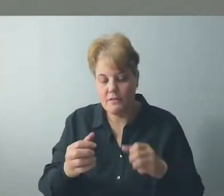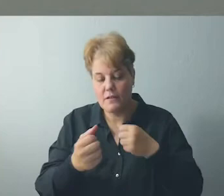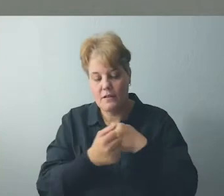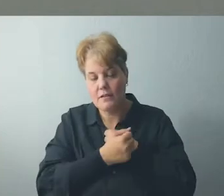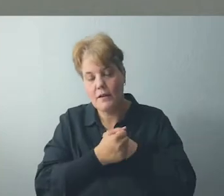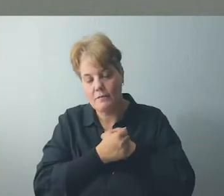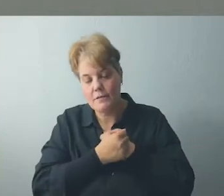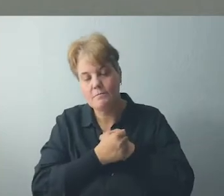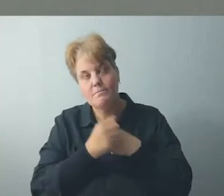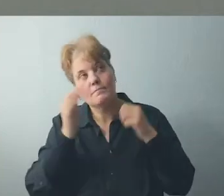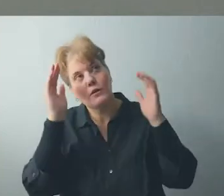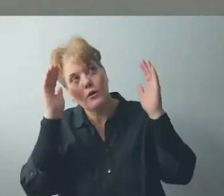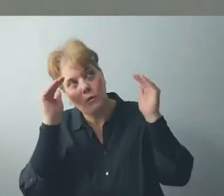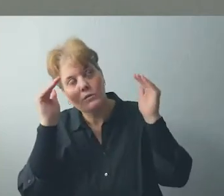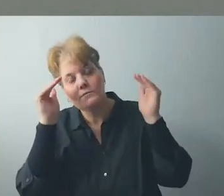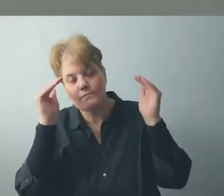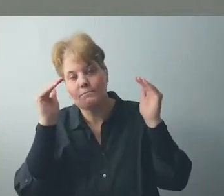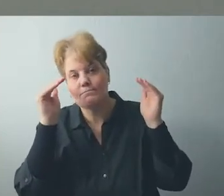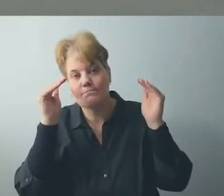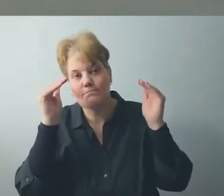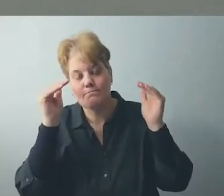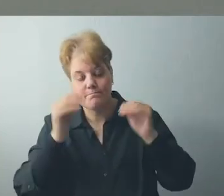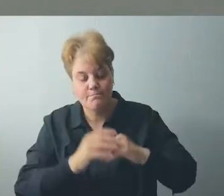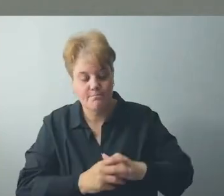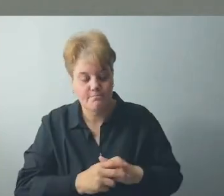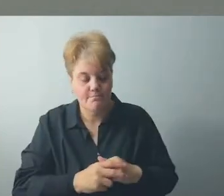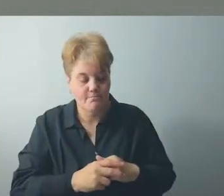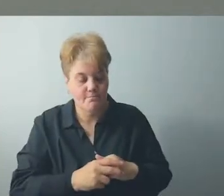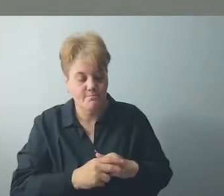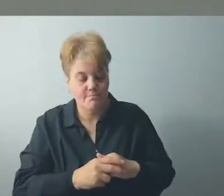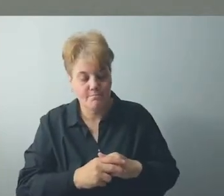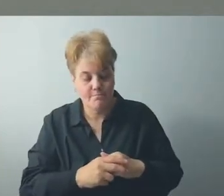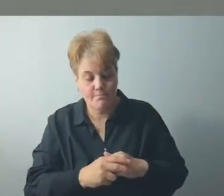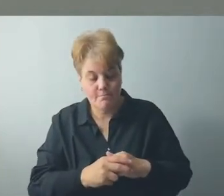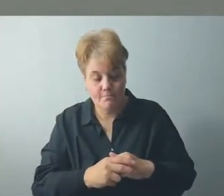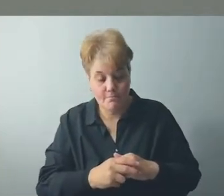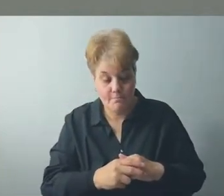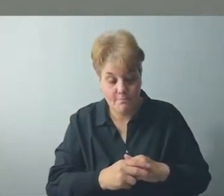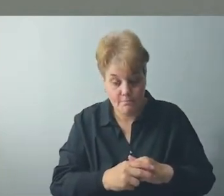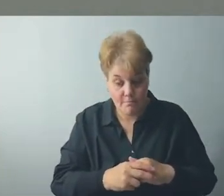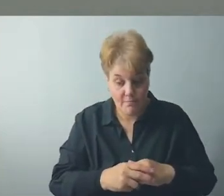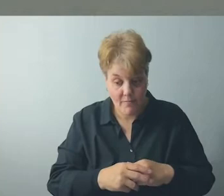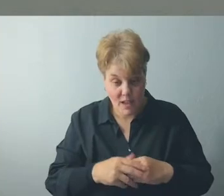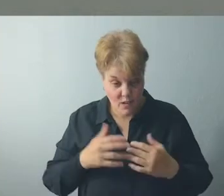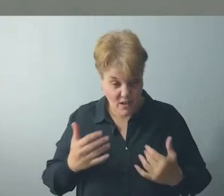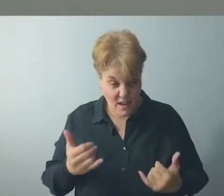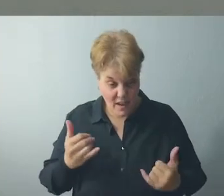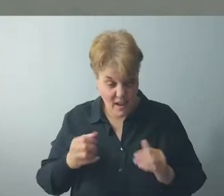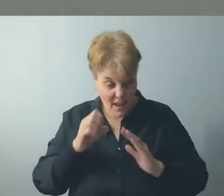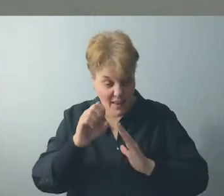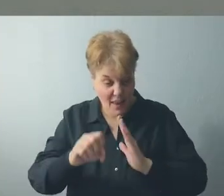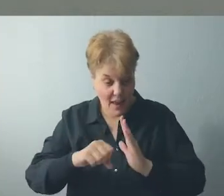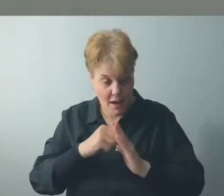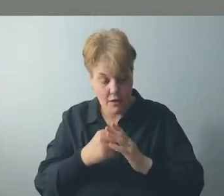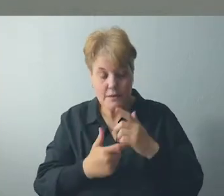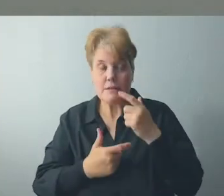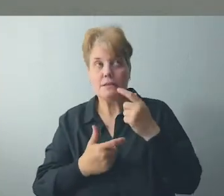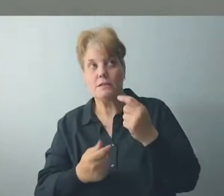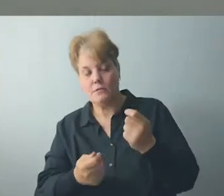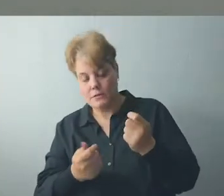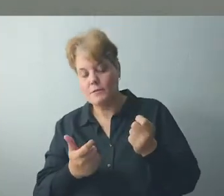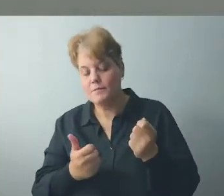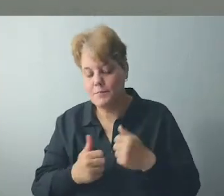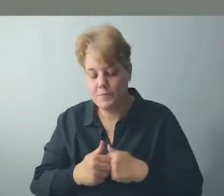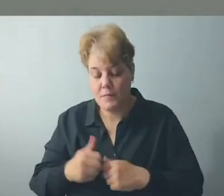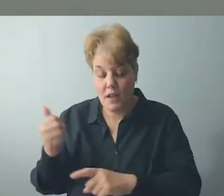dramatic ways of hope. This is an interesting time to be alive. We live in a time when everyone